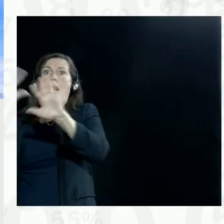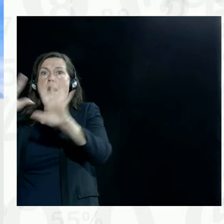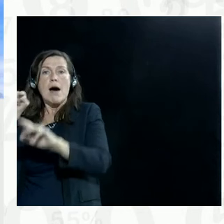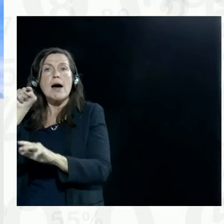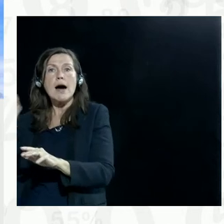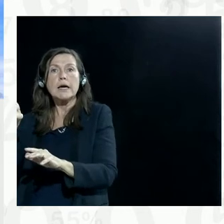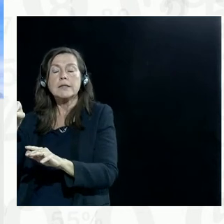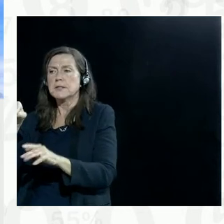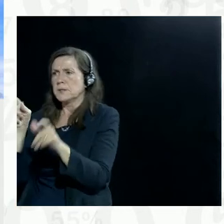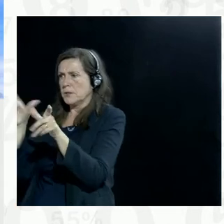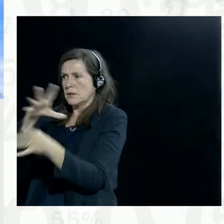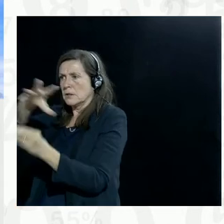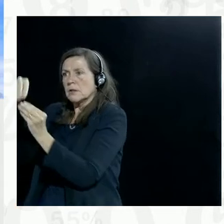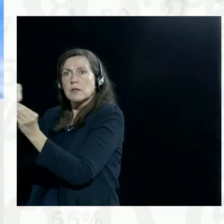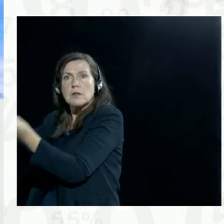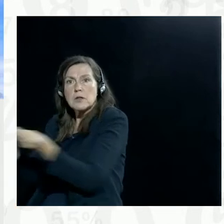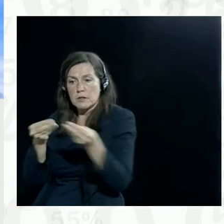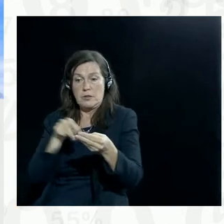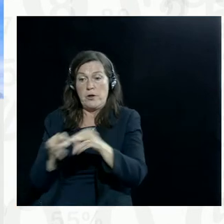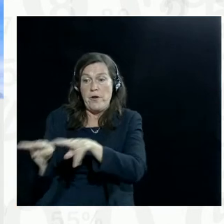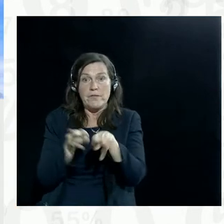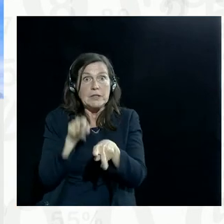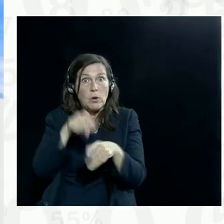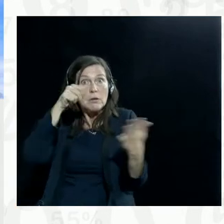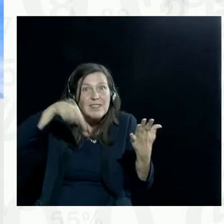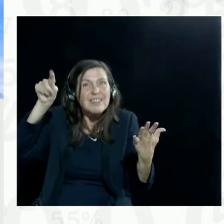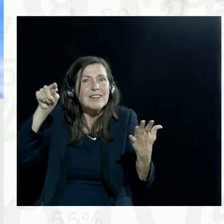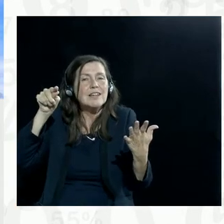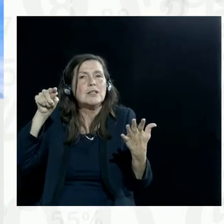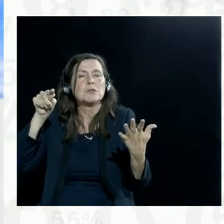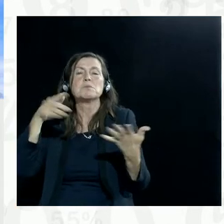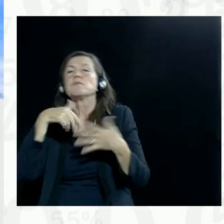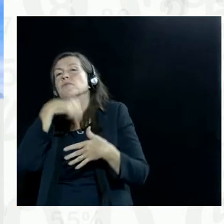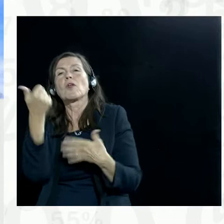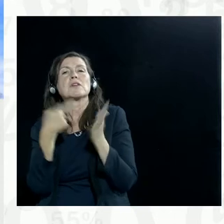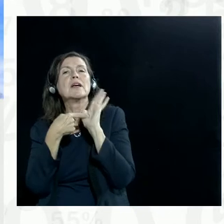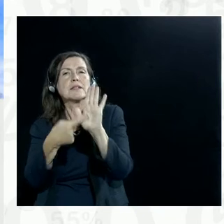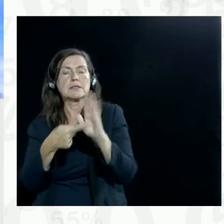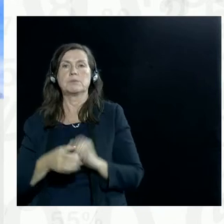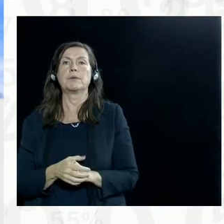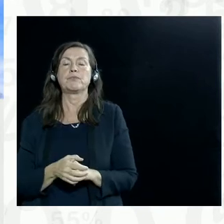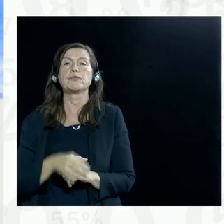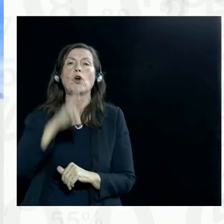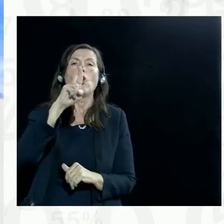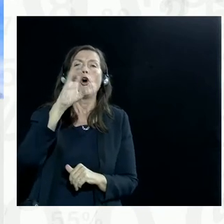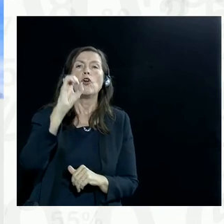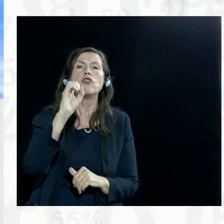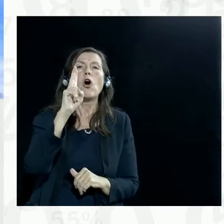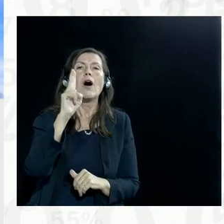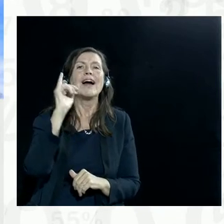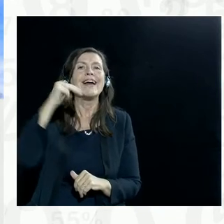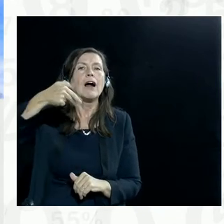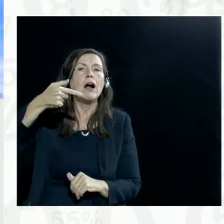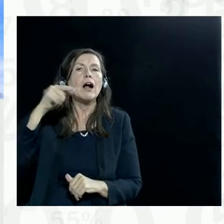a video recording app. And then the other example is the Rohingya projects, our archive,